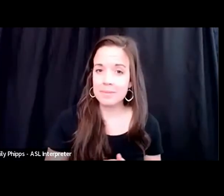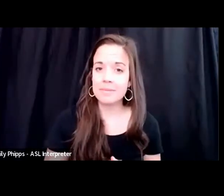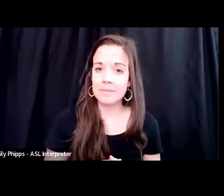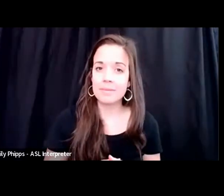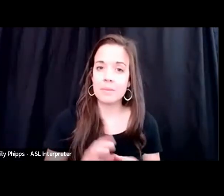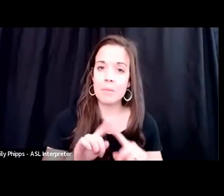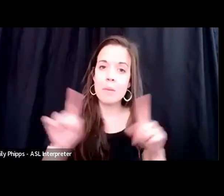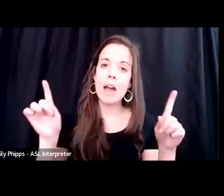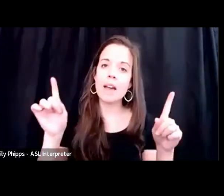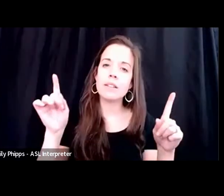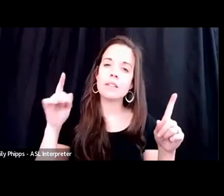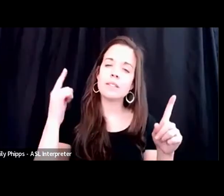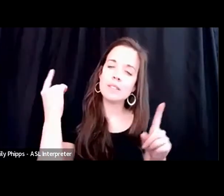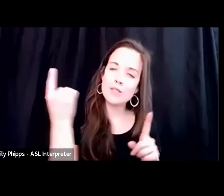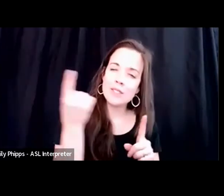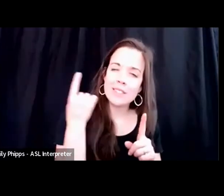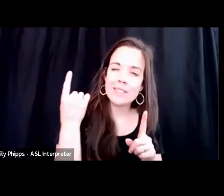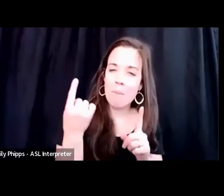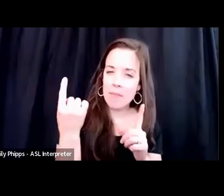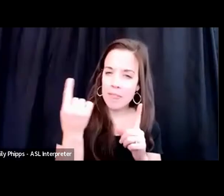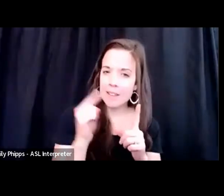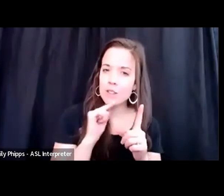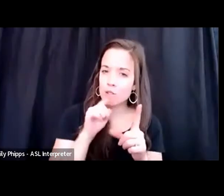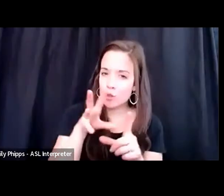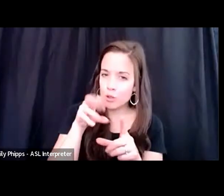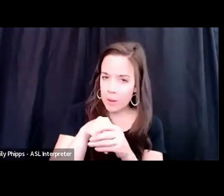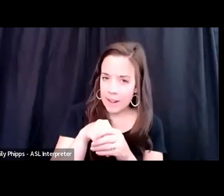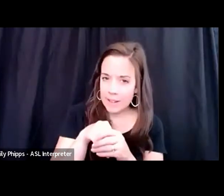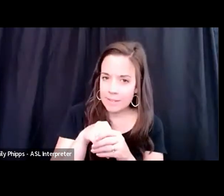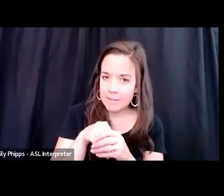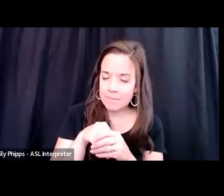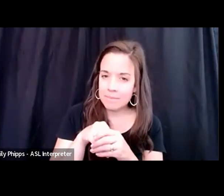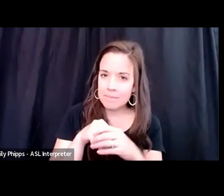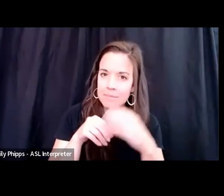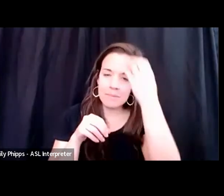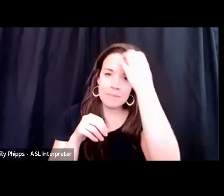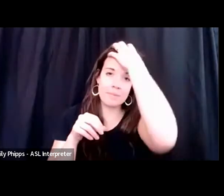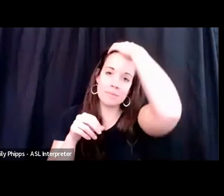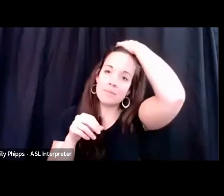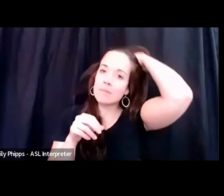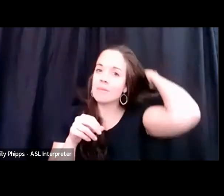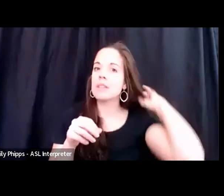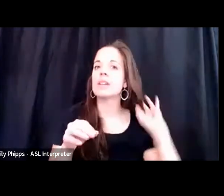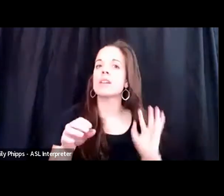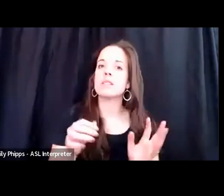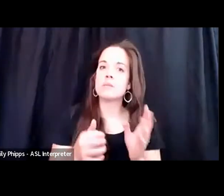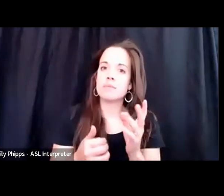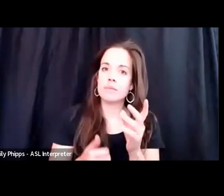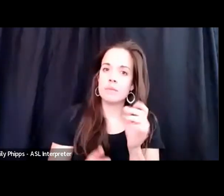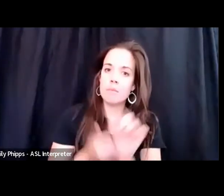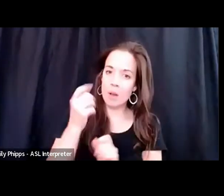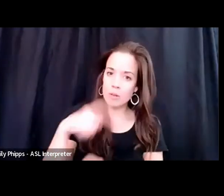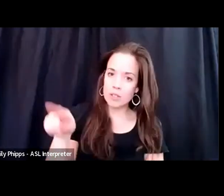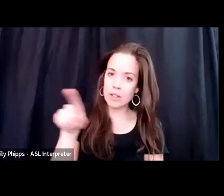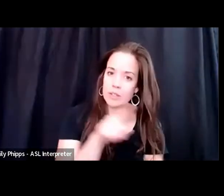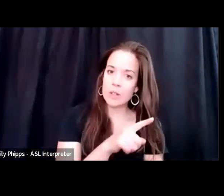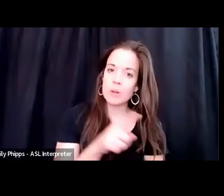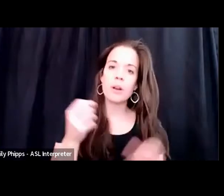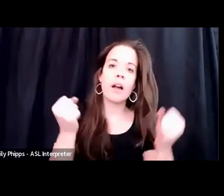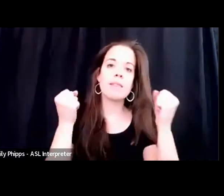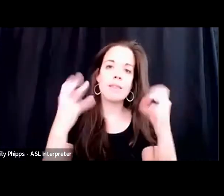something to it because you're going to spend most of you a lot of time at your job.